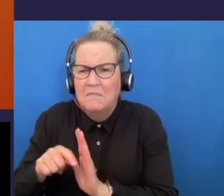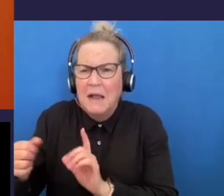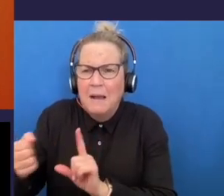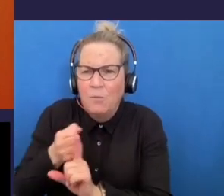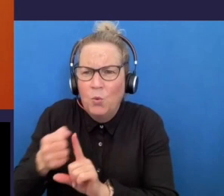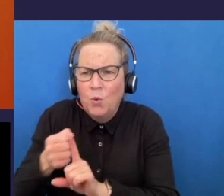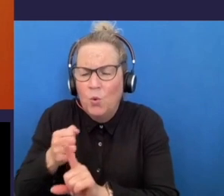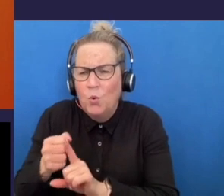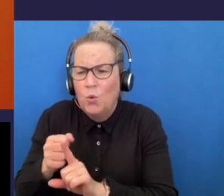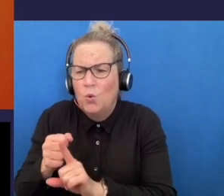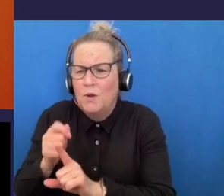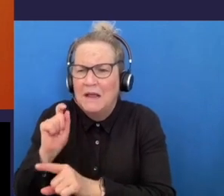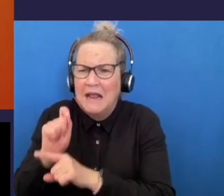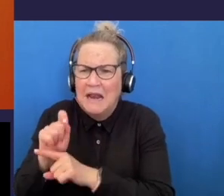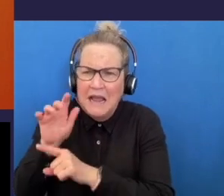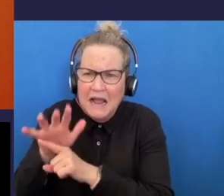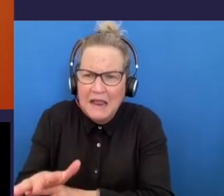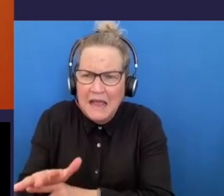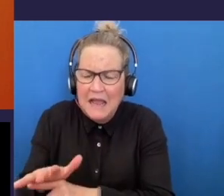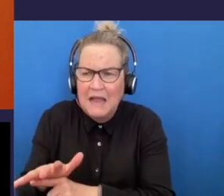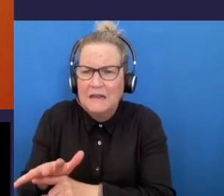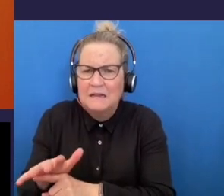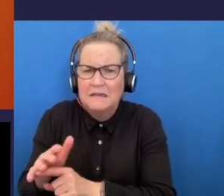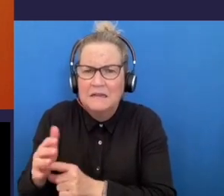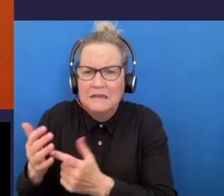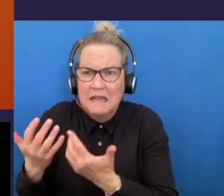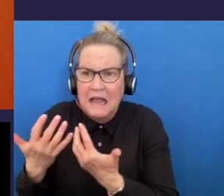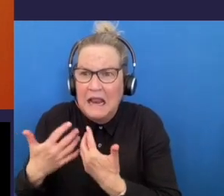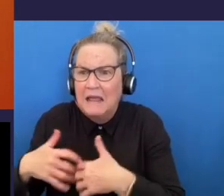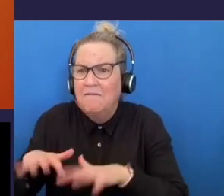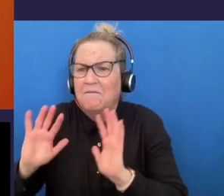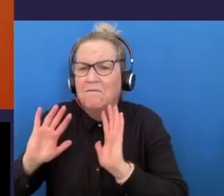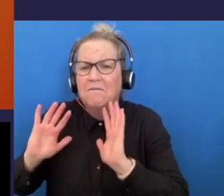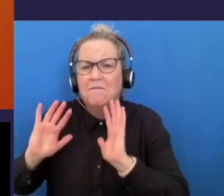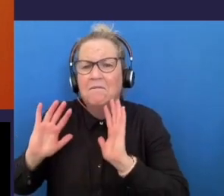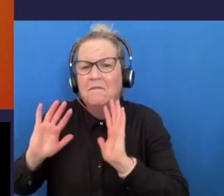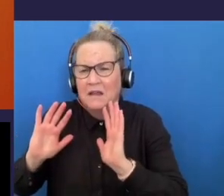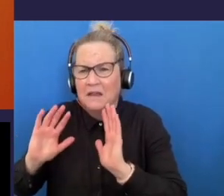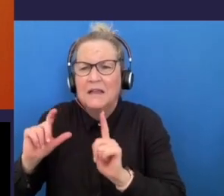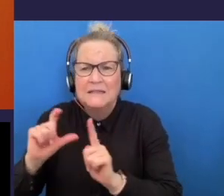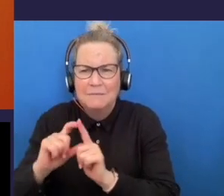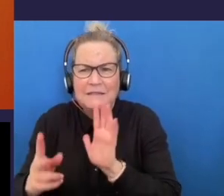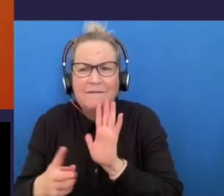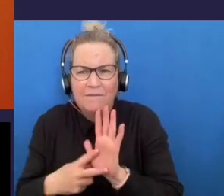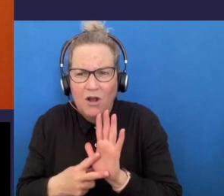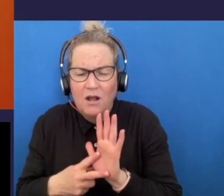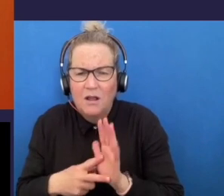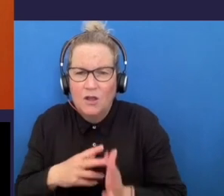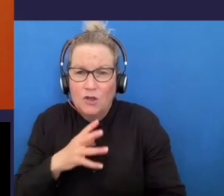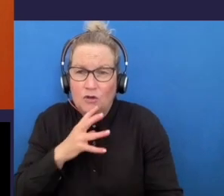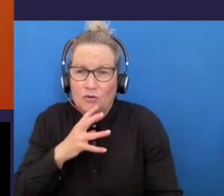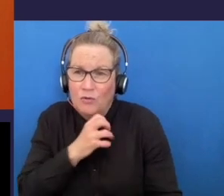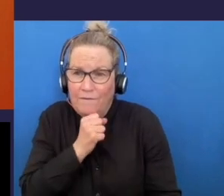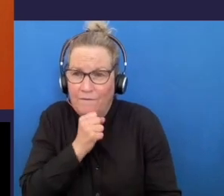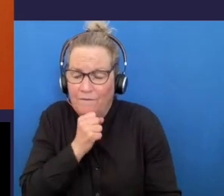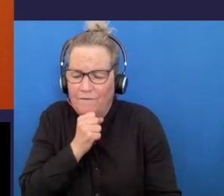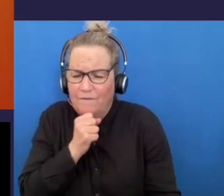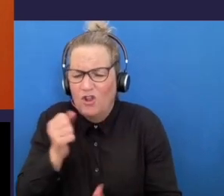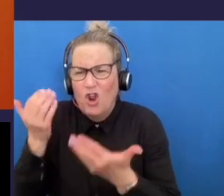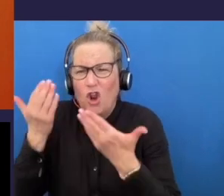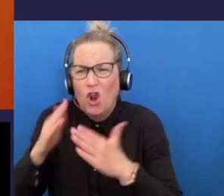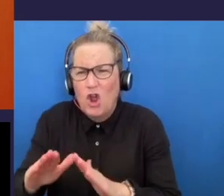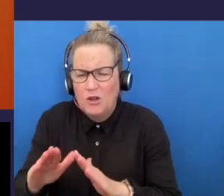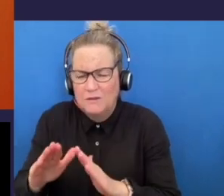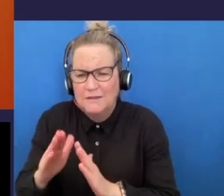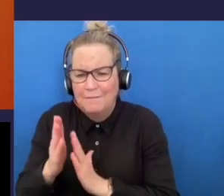abandonment domestic violence but also grief and loss is a major part of rejection rejection